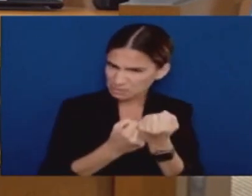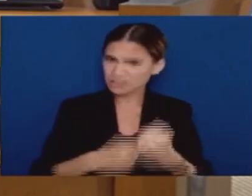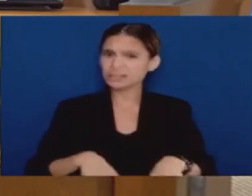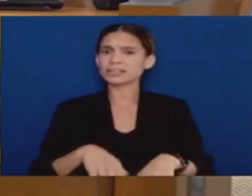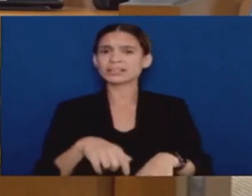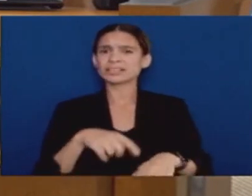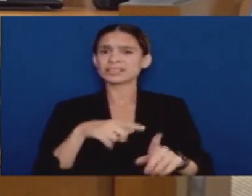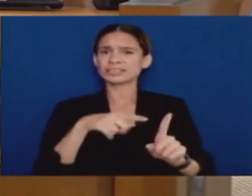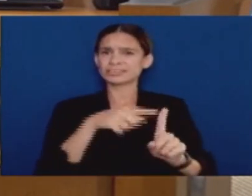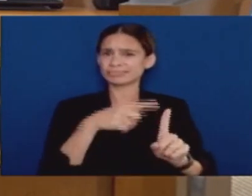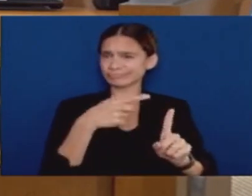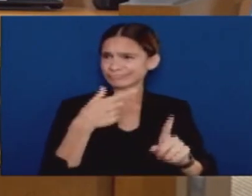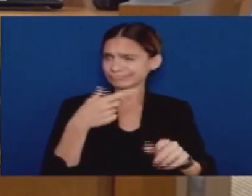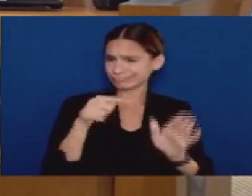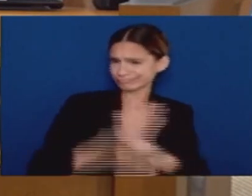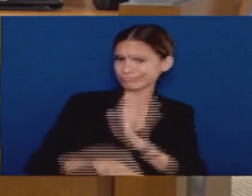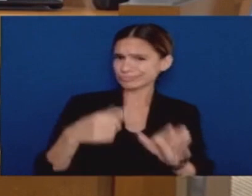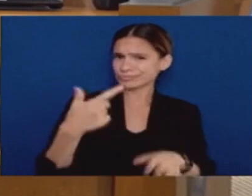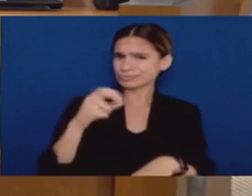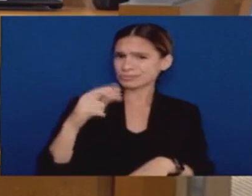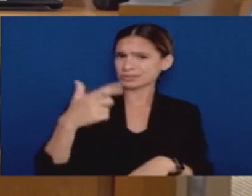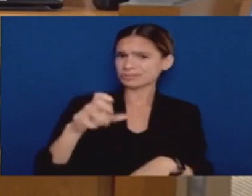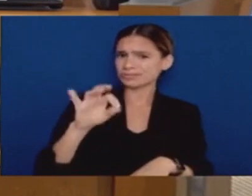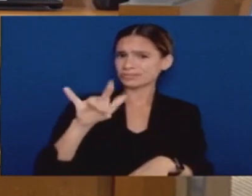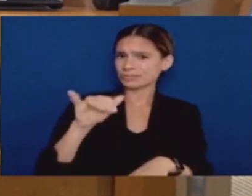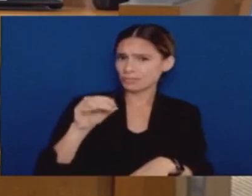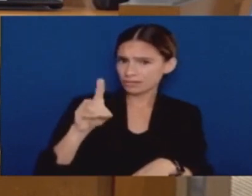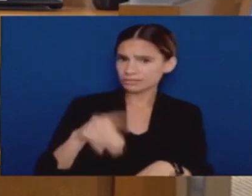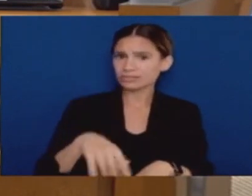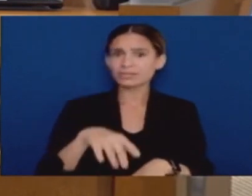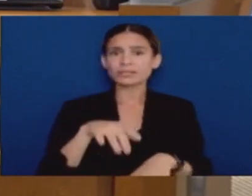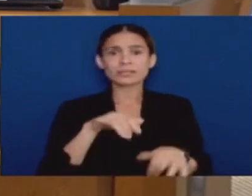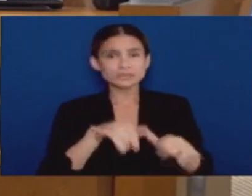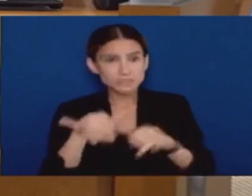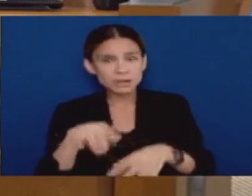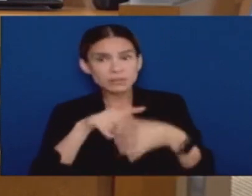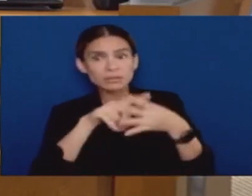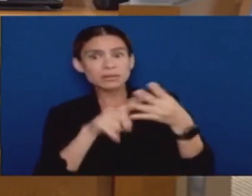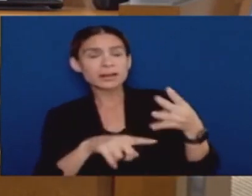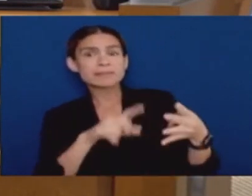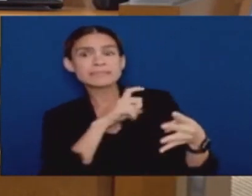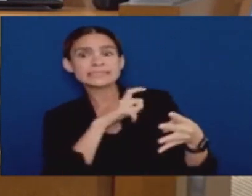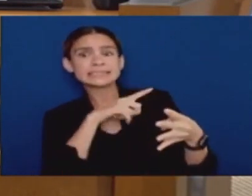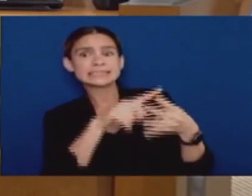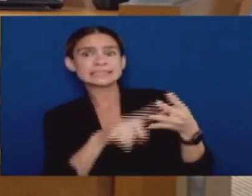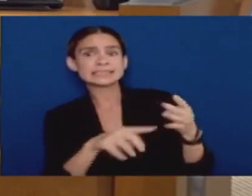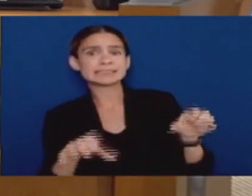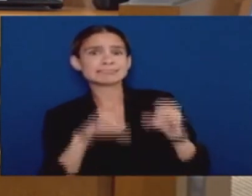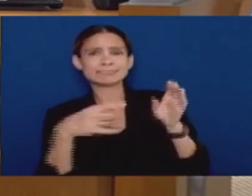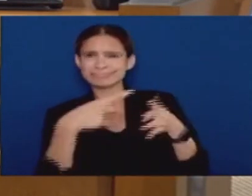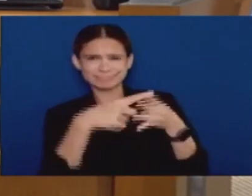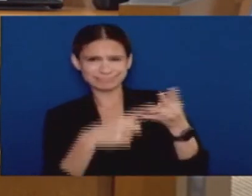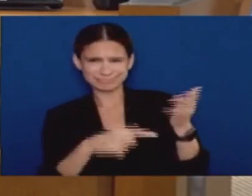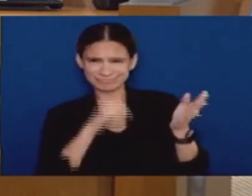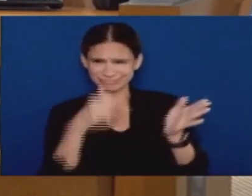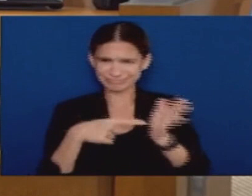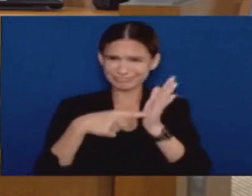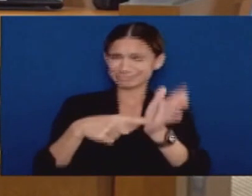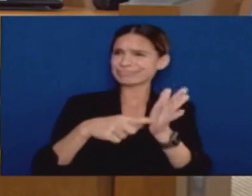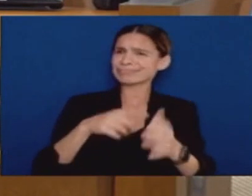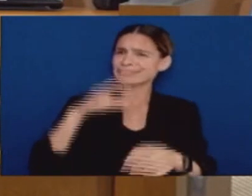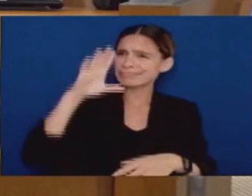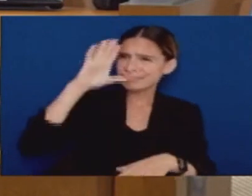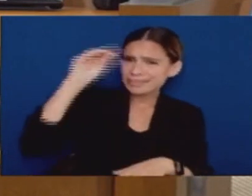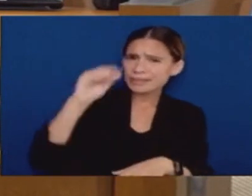do not represent the men and women that serve and protect their respective communities with the highest level of professionalism.